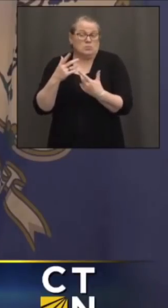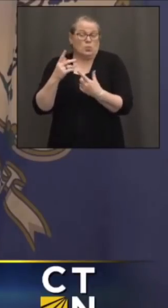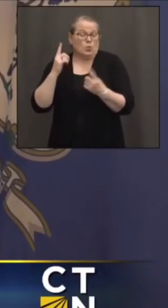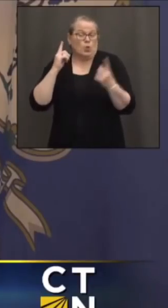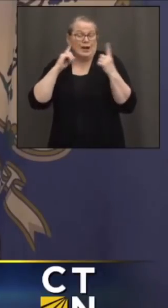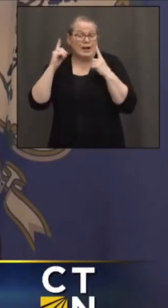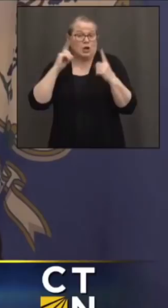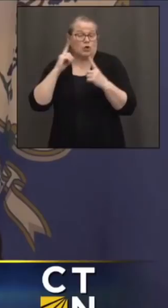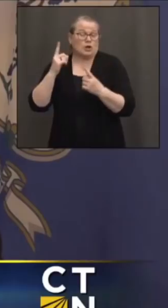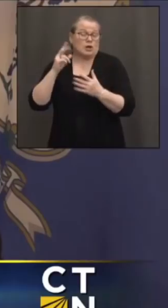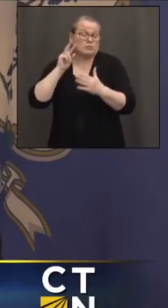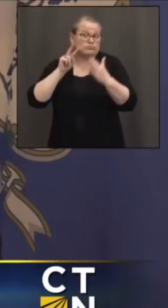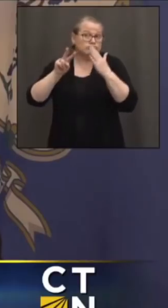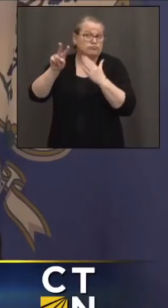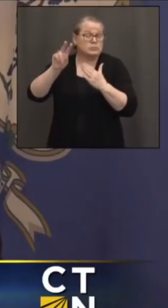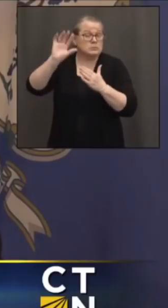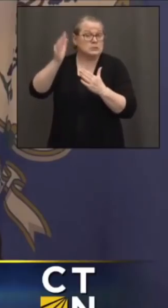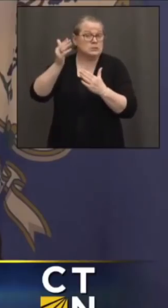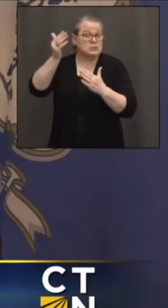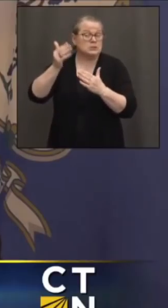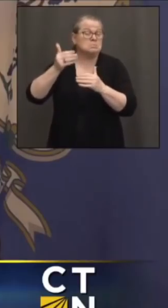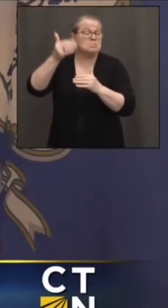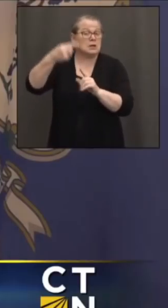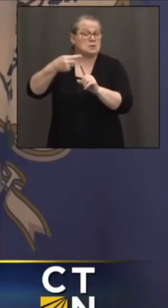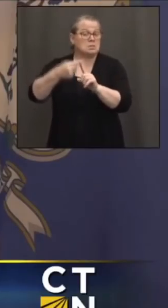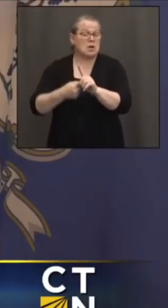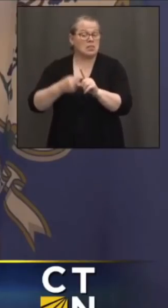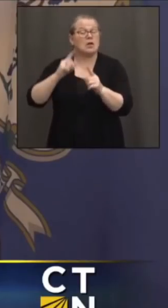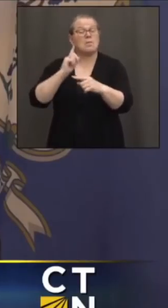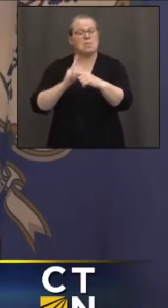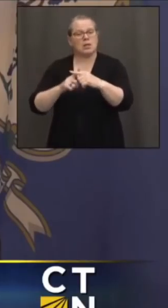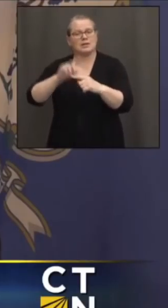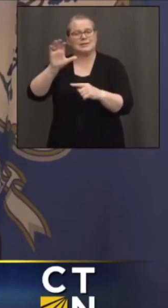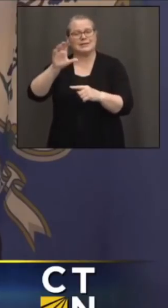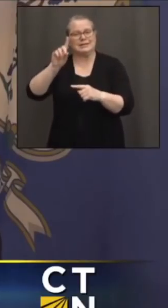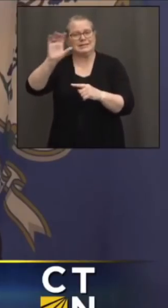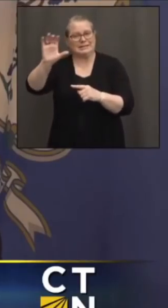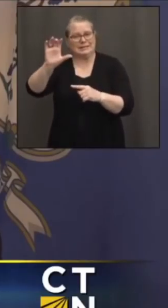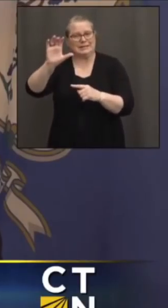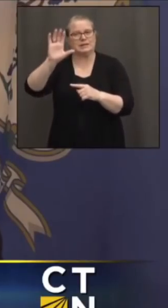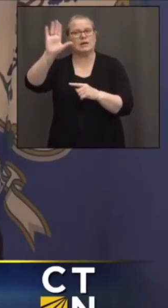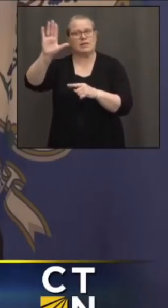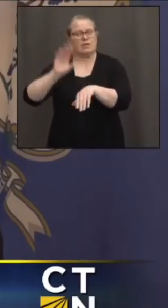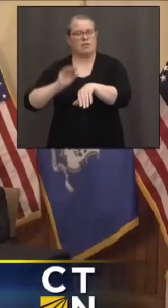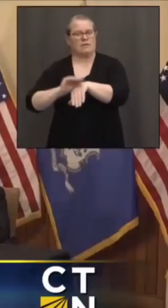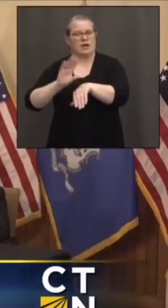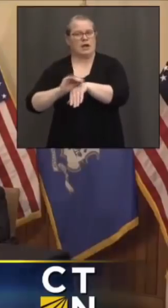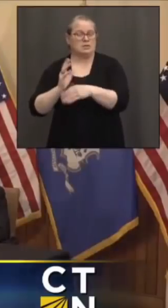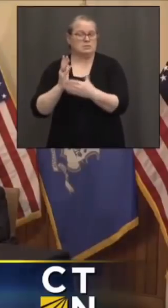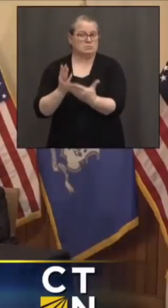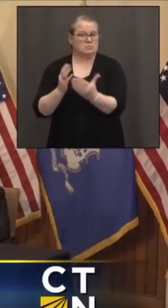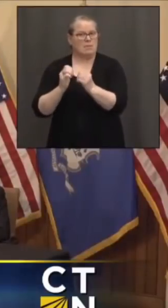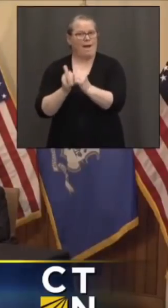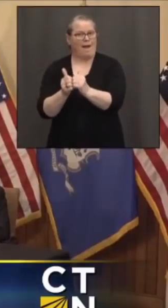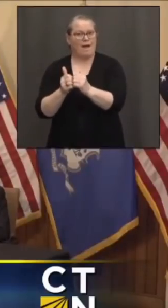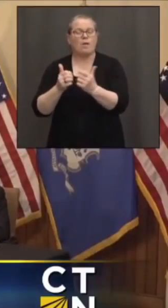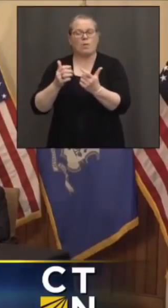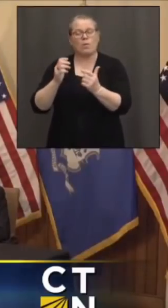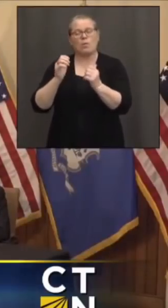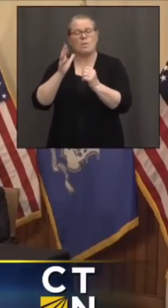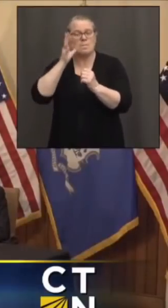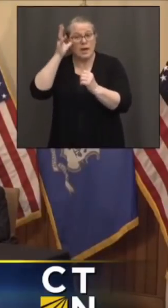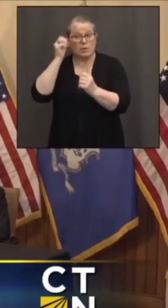with some guidance from CDC on how that's done with parental permission. Okay. Thank you.